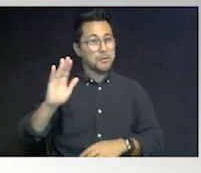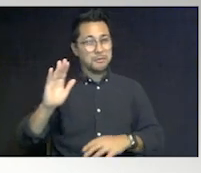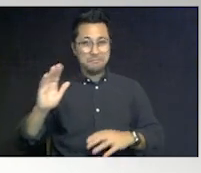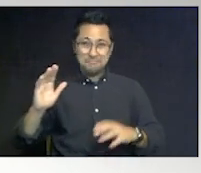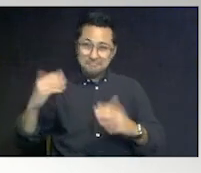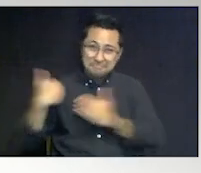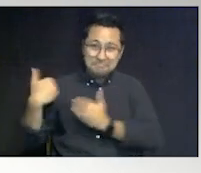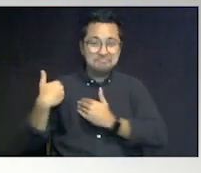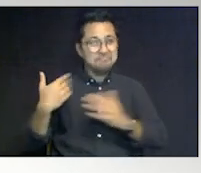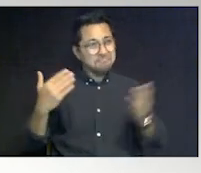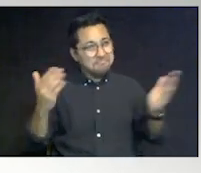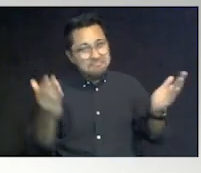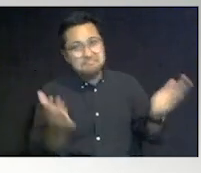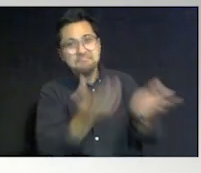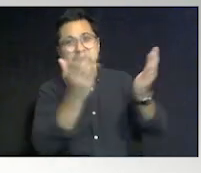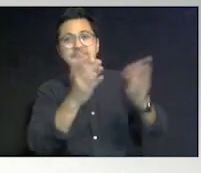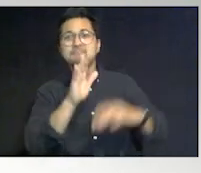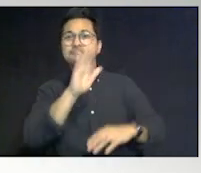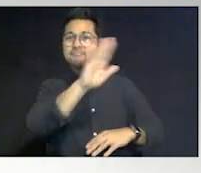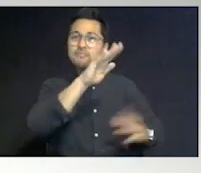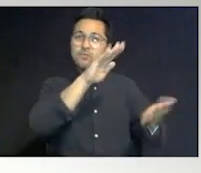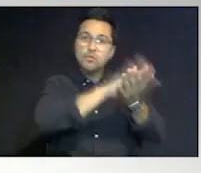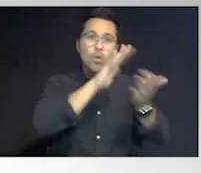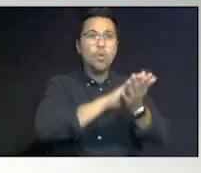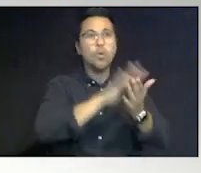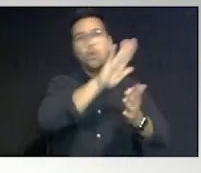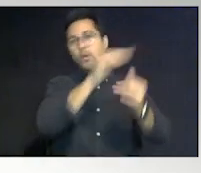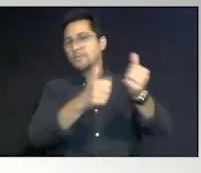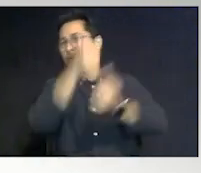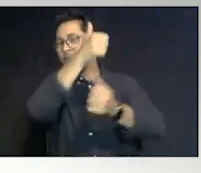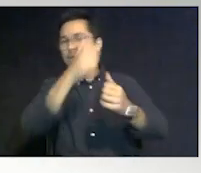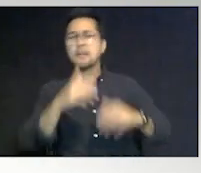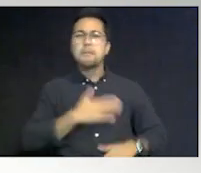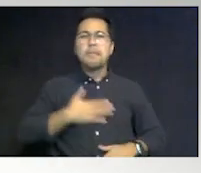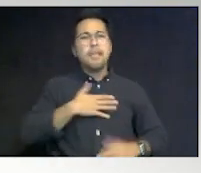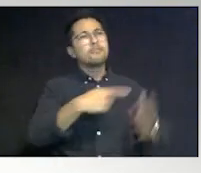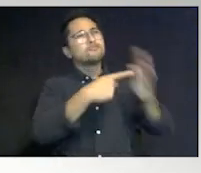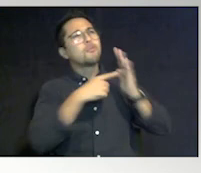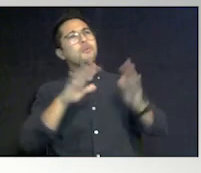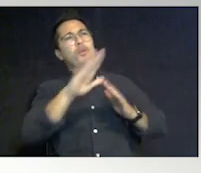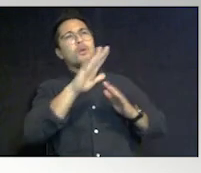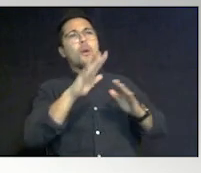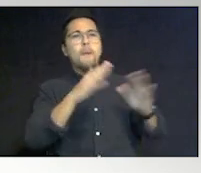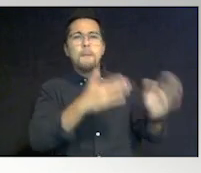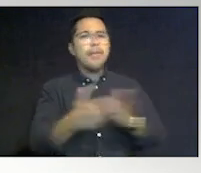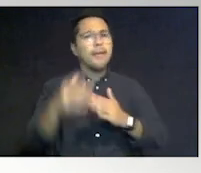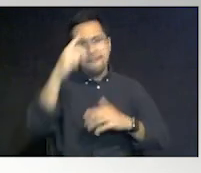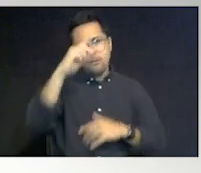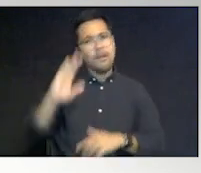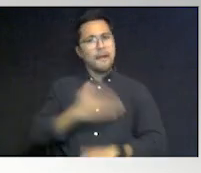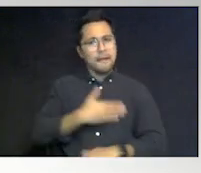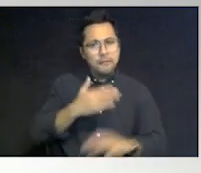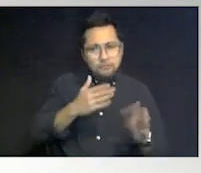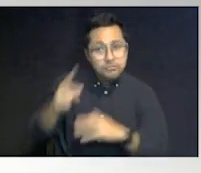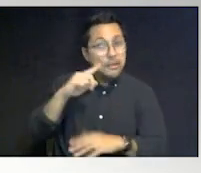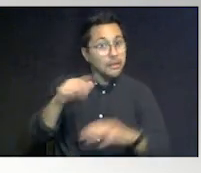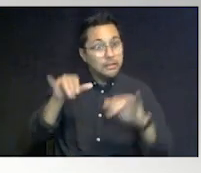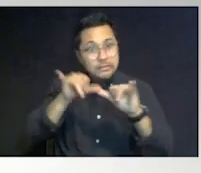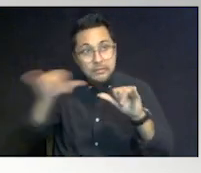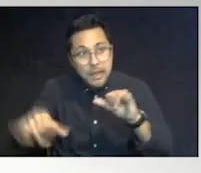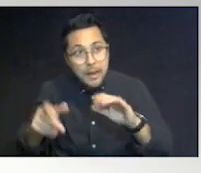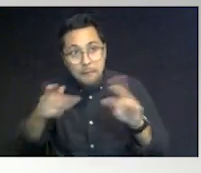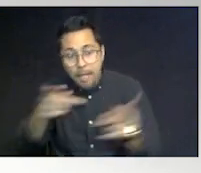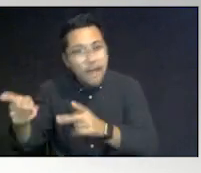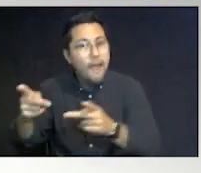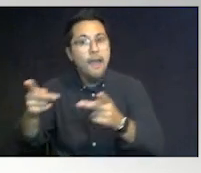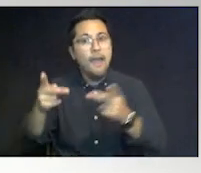leaders, your school to please show you to the plan that they have in place for our children. Are they going to stay put? What are they going to